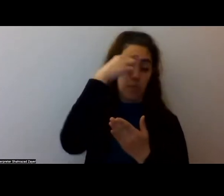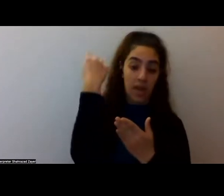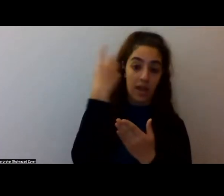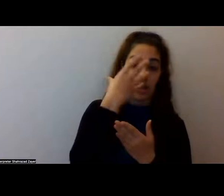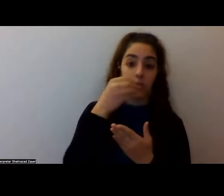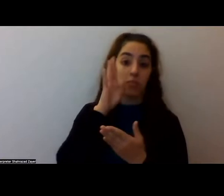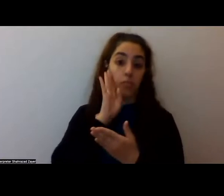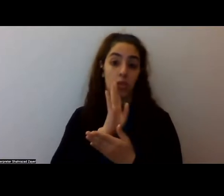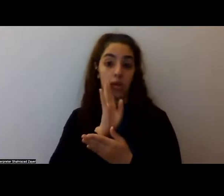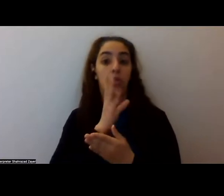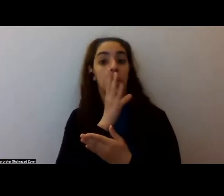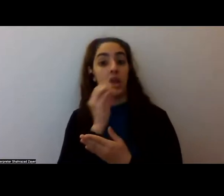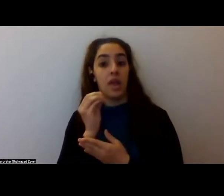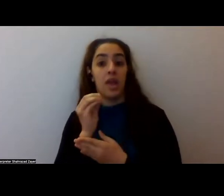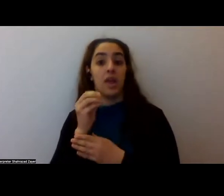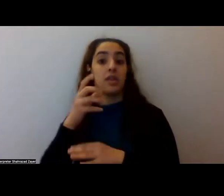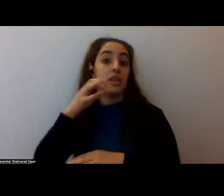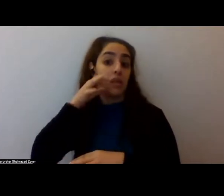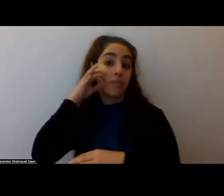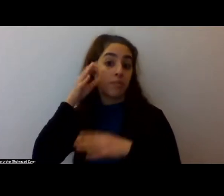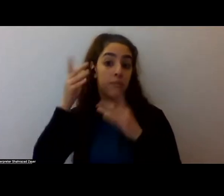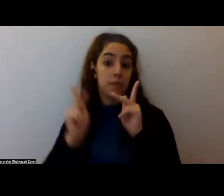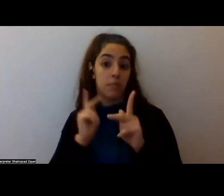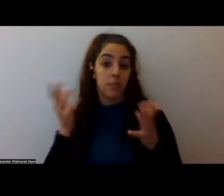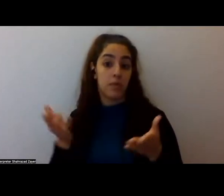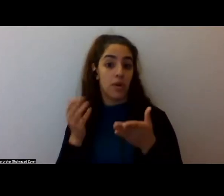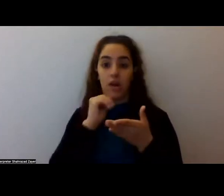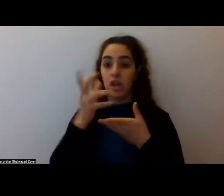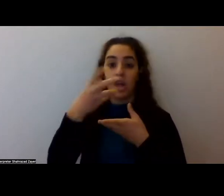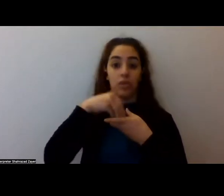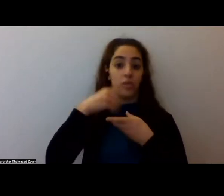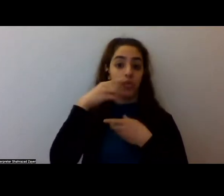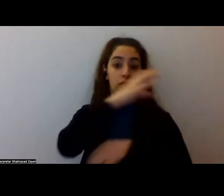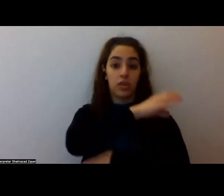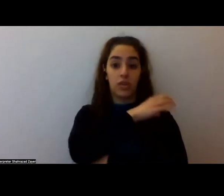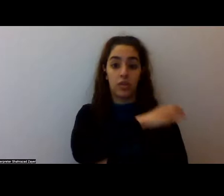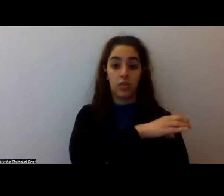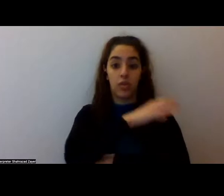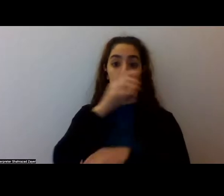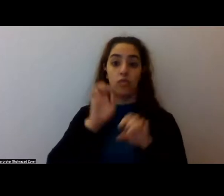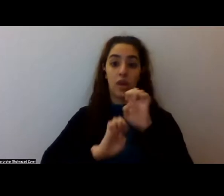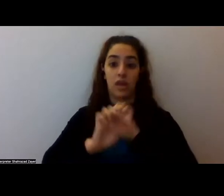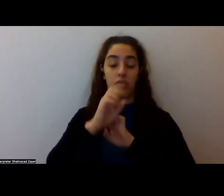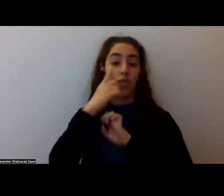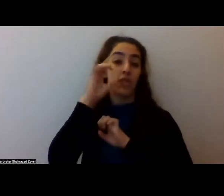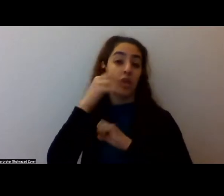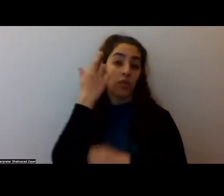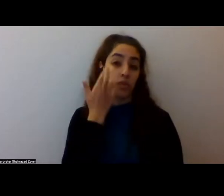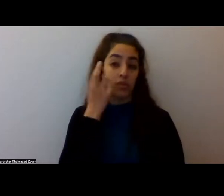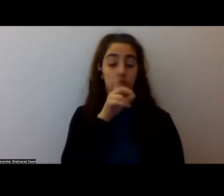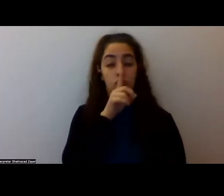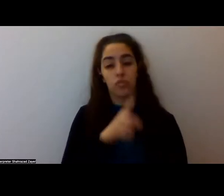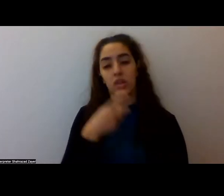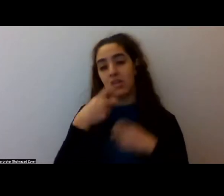are not being included in clinical trials. And so for that reason, um, it's really difficult to take this